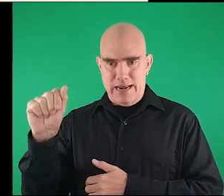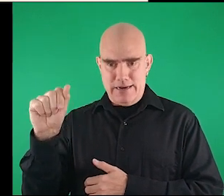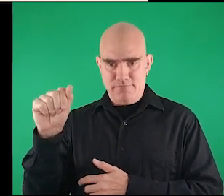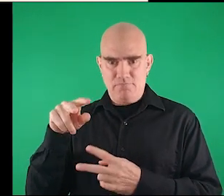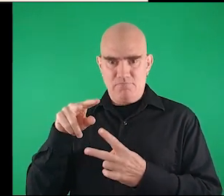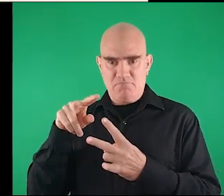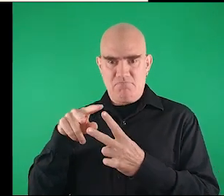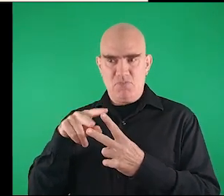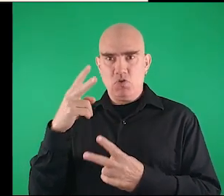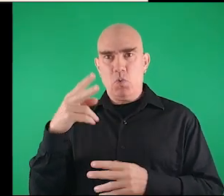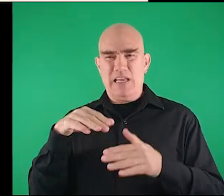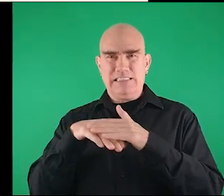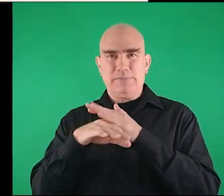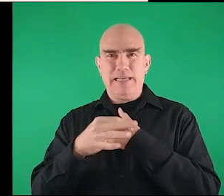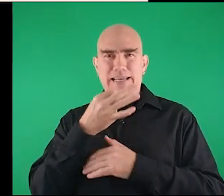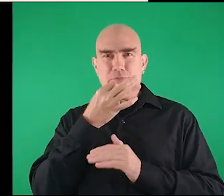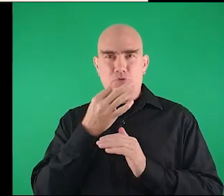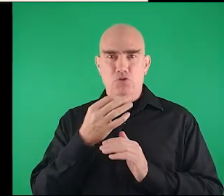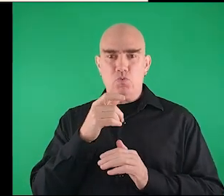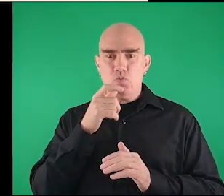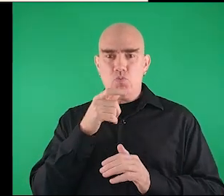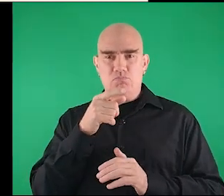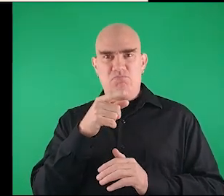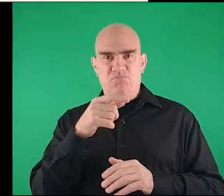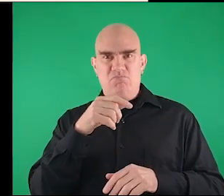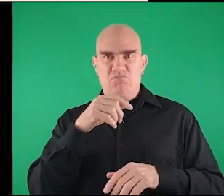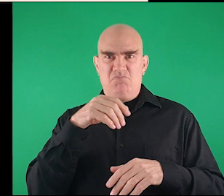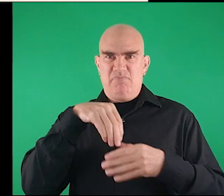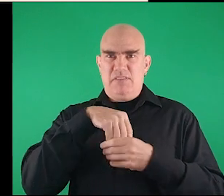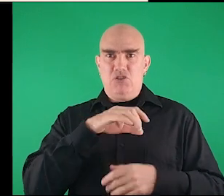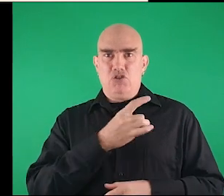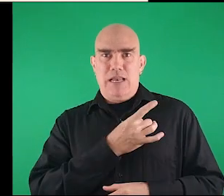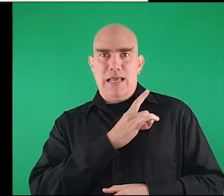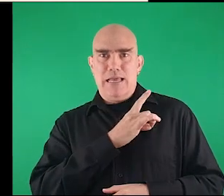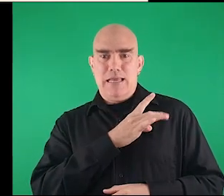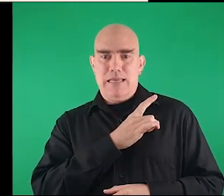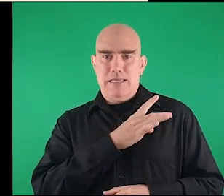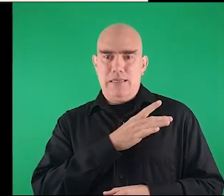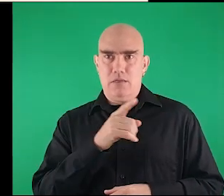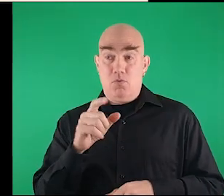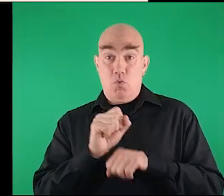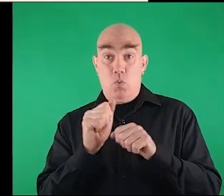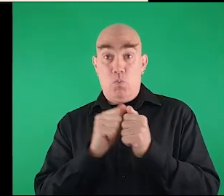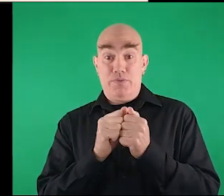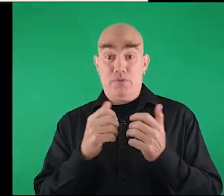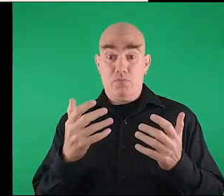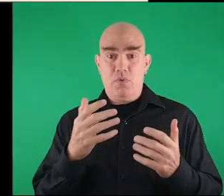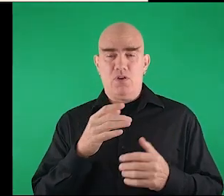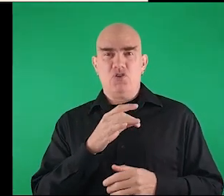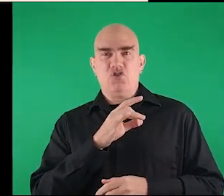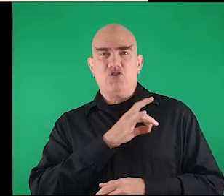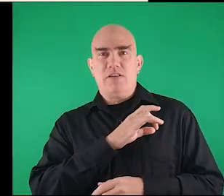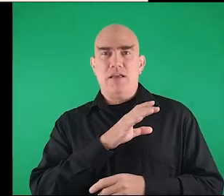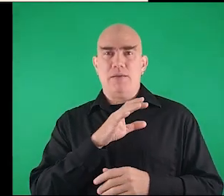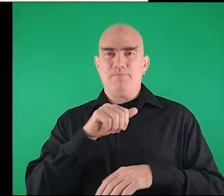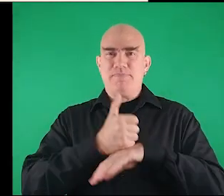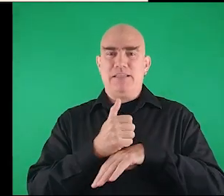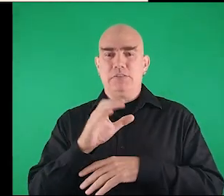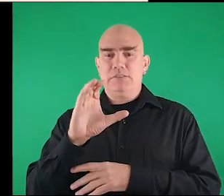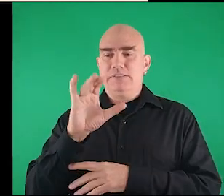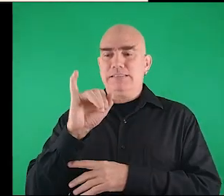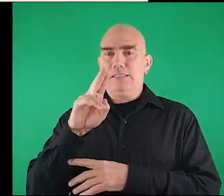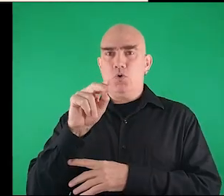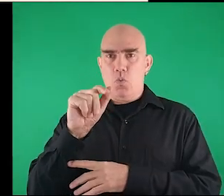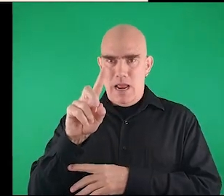Lagareta two accessibility experts within Chile-based Cuidad